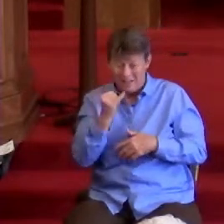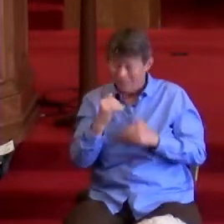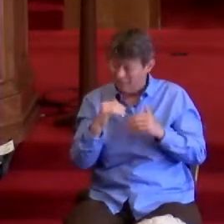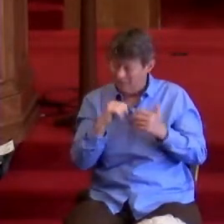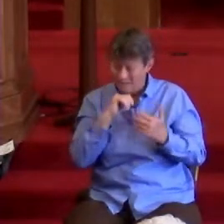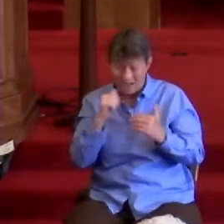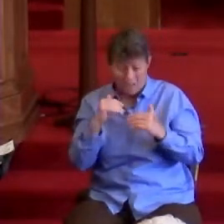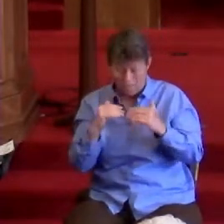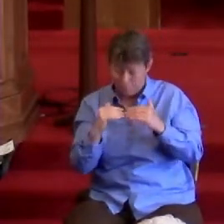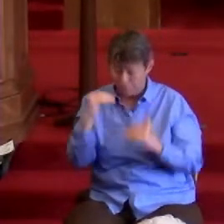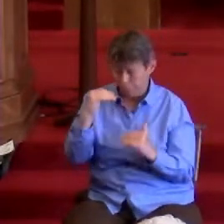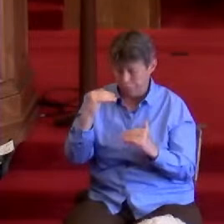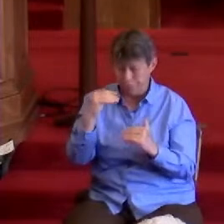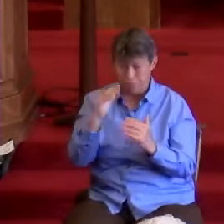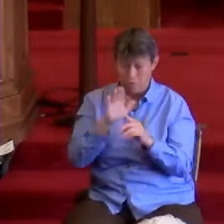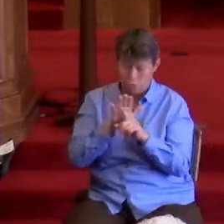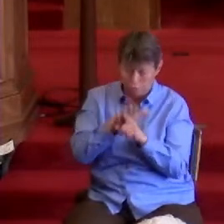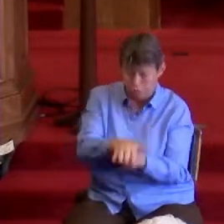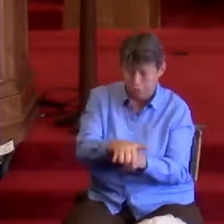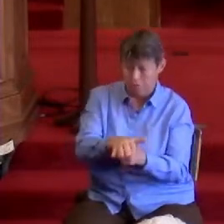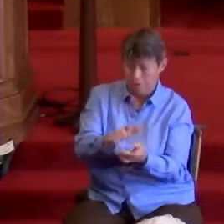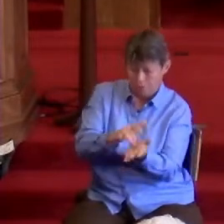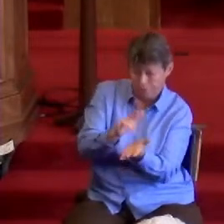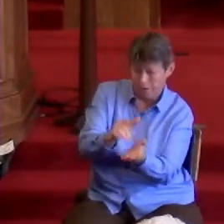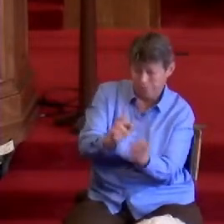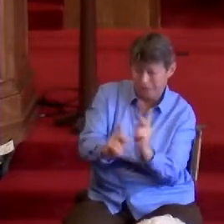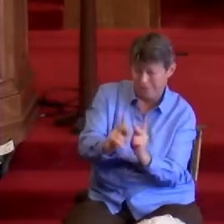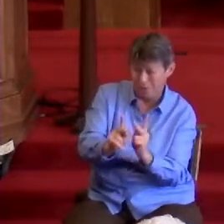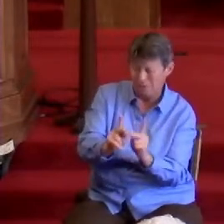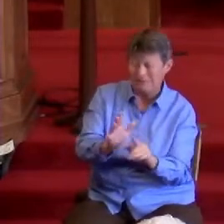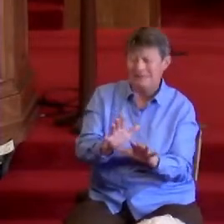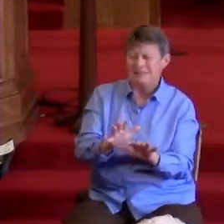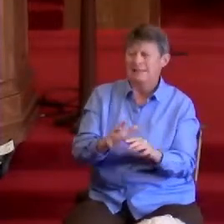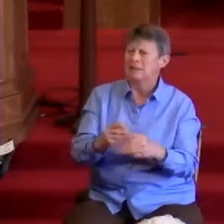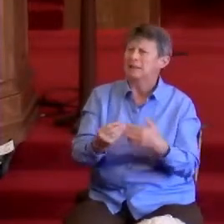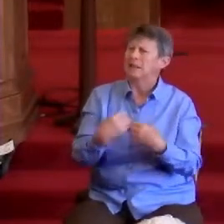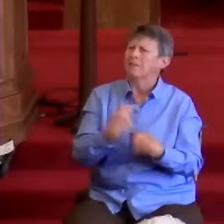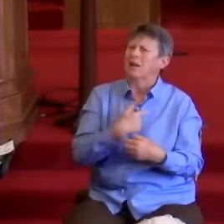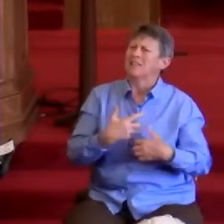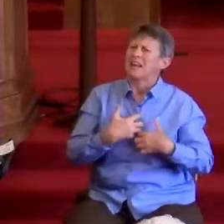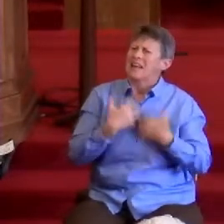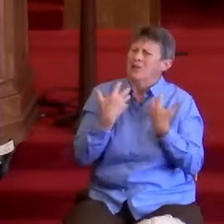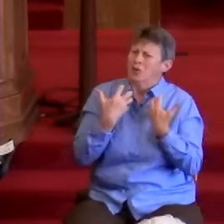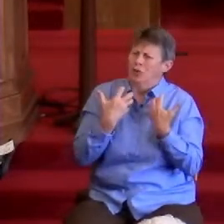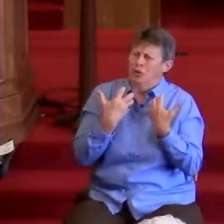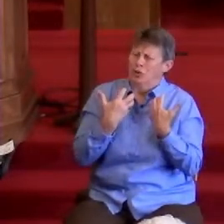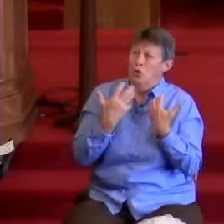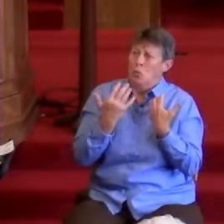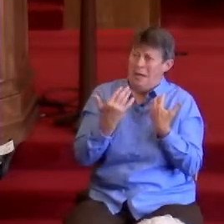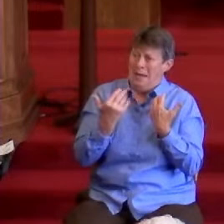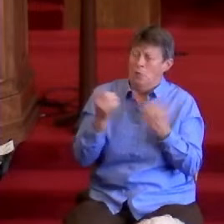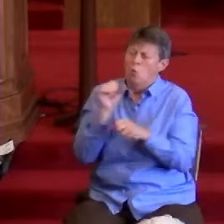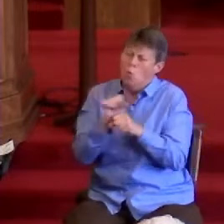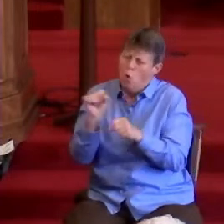oppression, and exploitation of people so that we may work for justice, freedom, and peace.